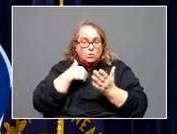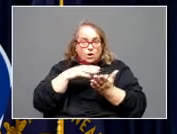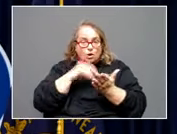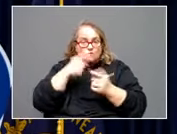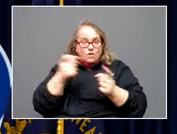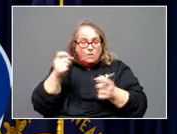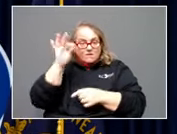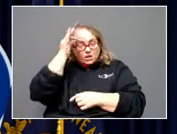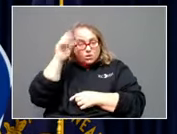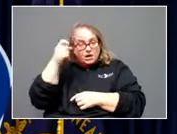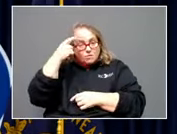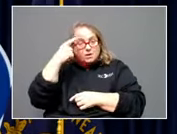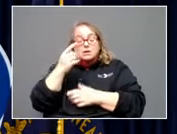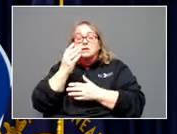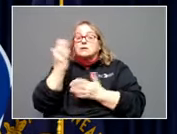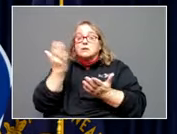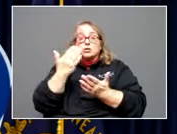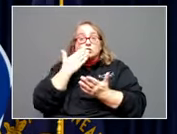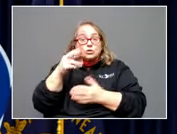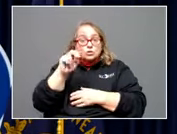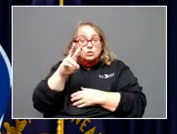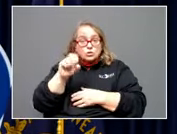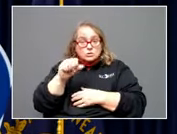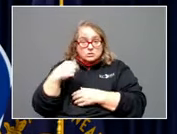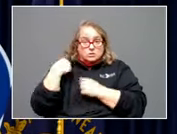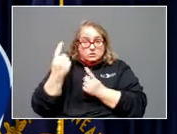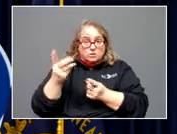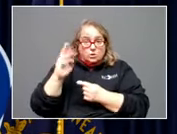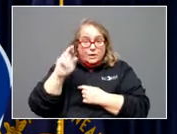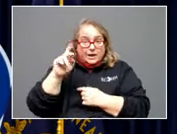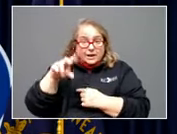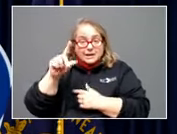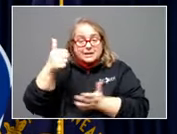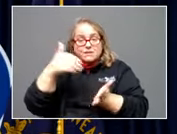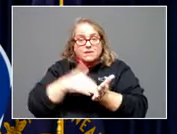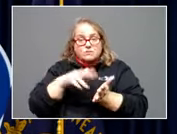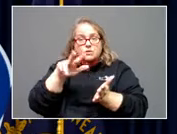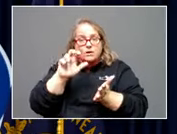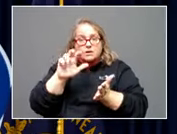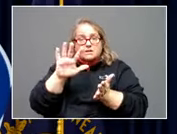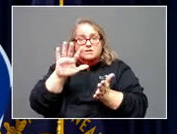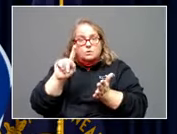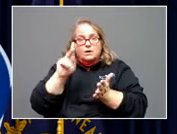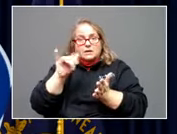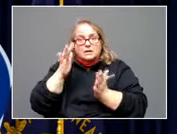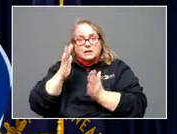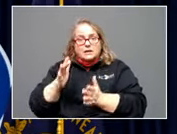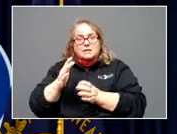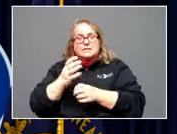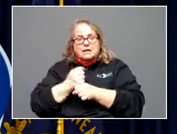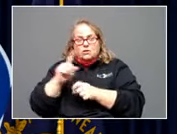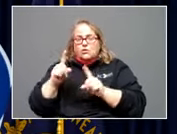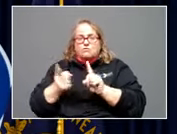Pieces of good news is over the weekend, 10,351 Kentuckians getting their very first shot